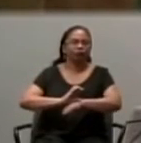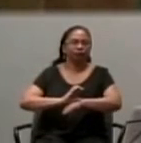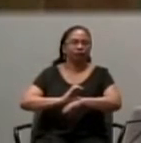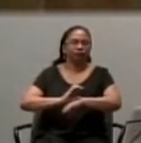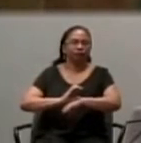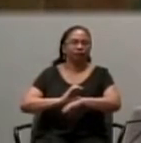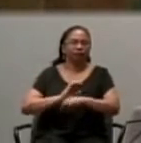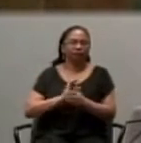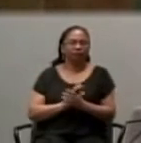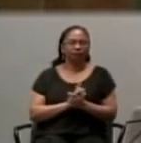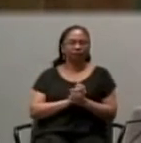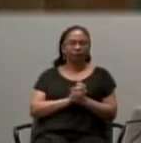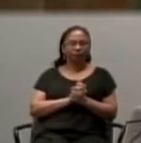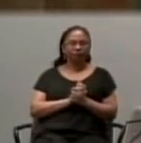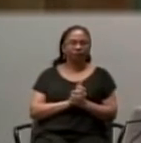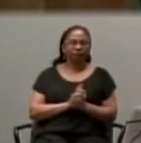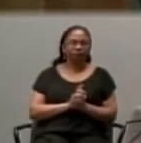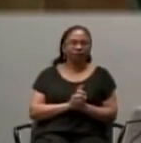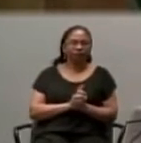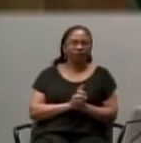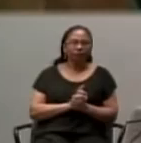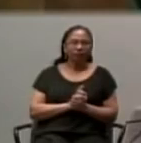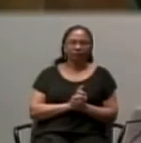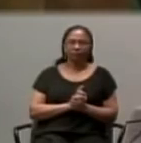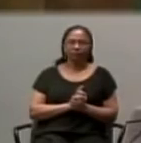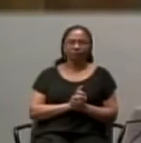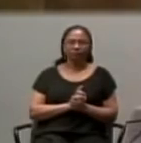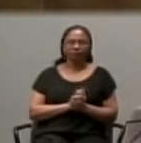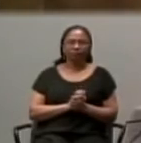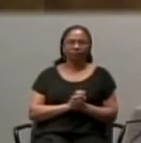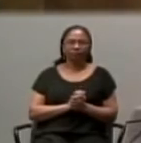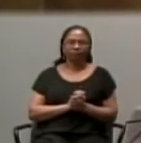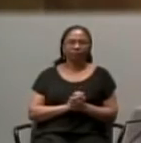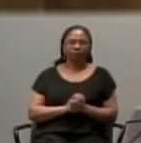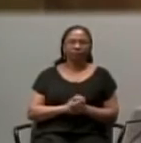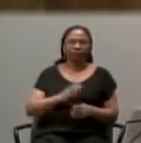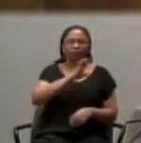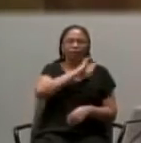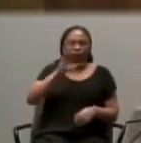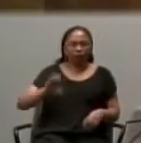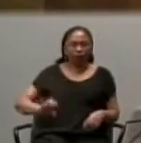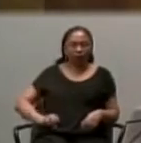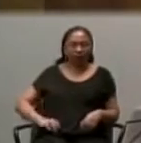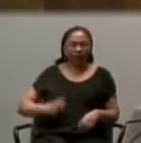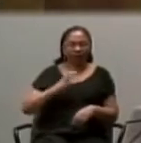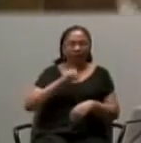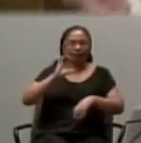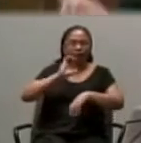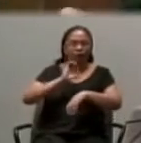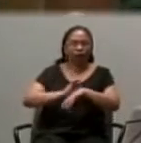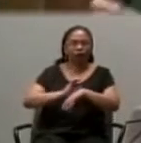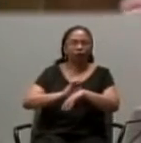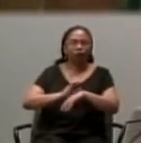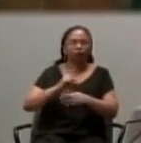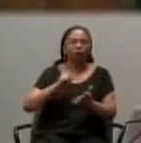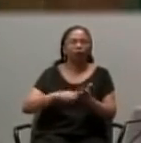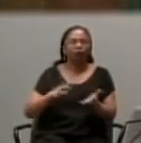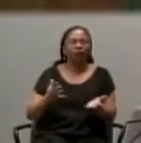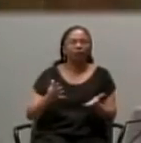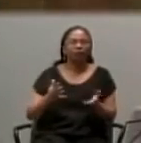ultimate of those implications. That the marriage of Christ and his church, Sorry, The relationship between Christ and his church is a marriage.